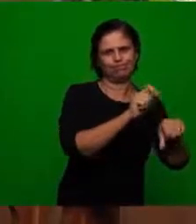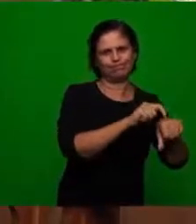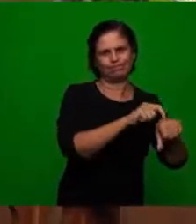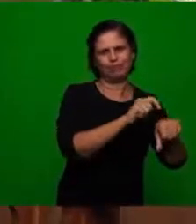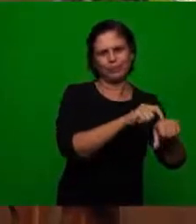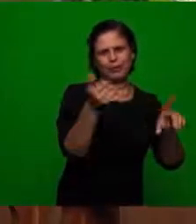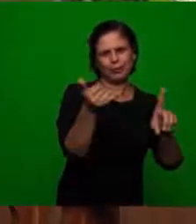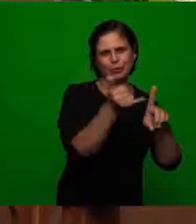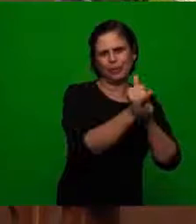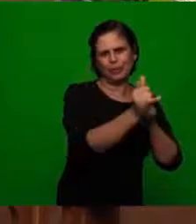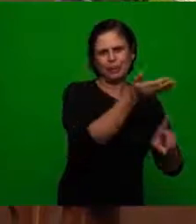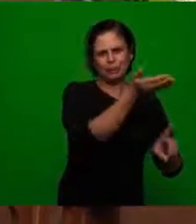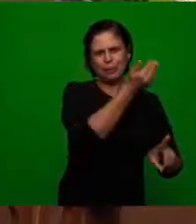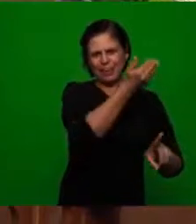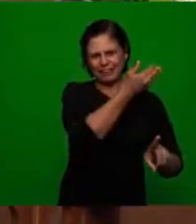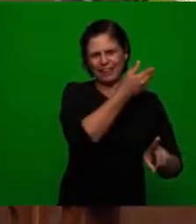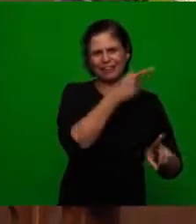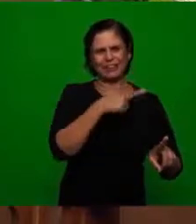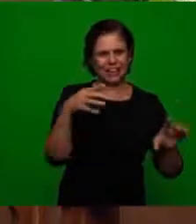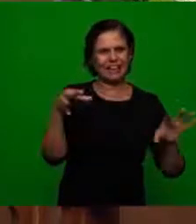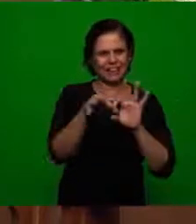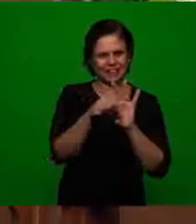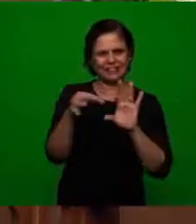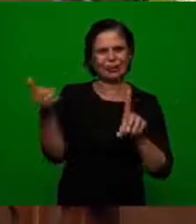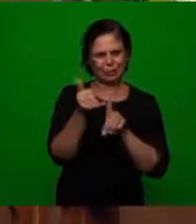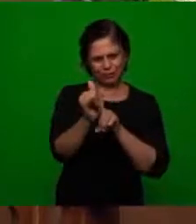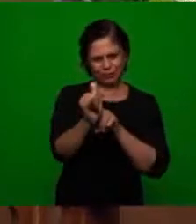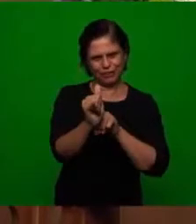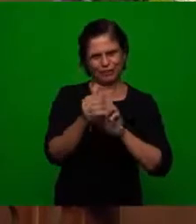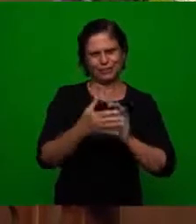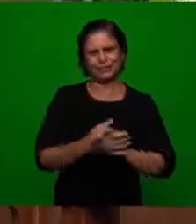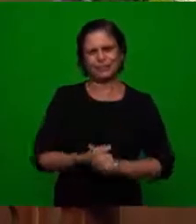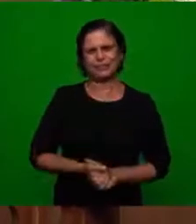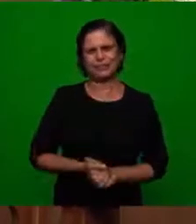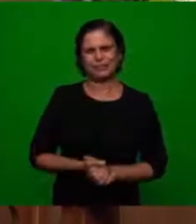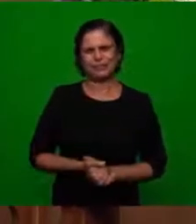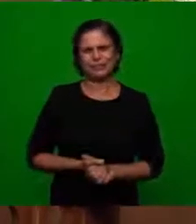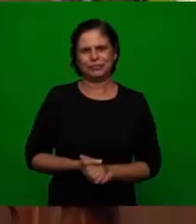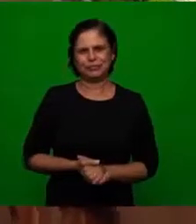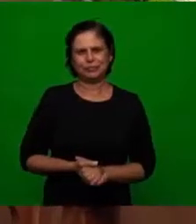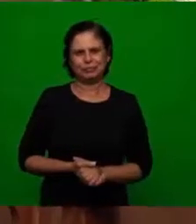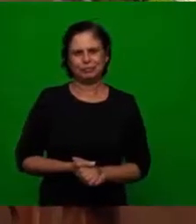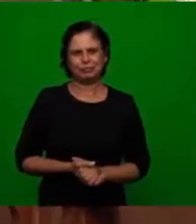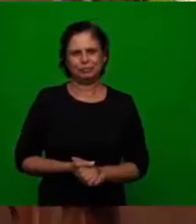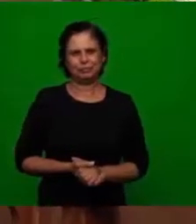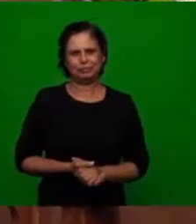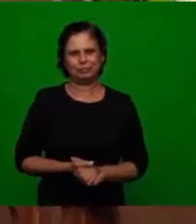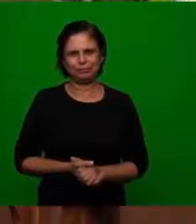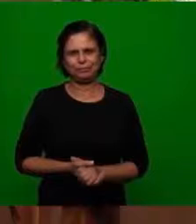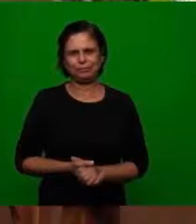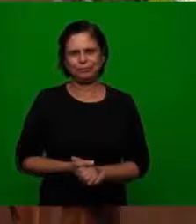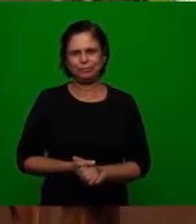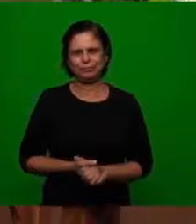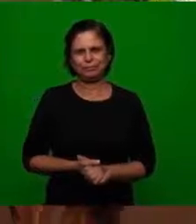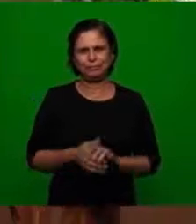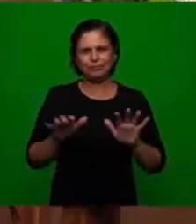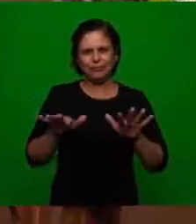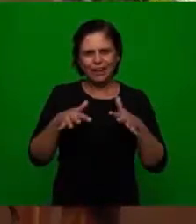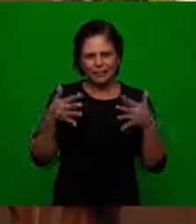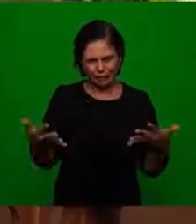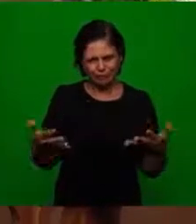the prophetic moment that existed in the period of the reformation of the